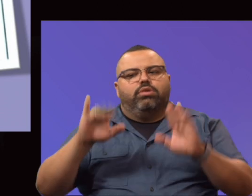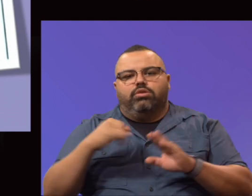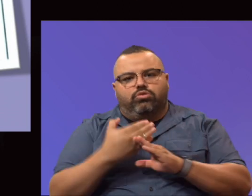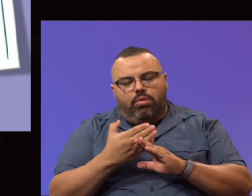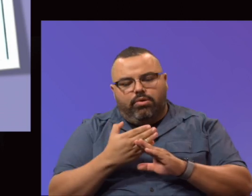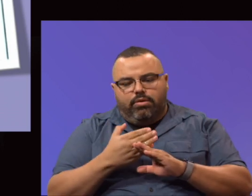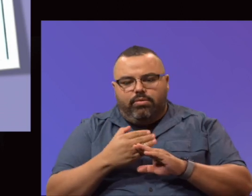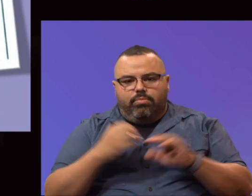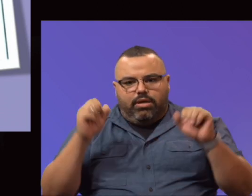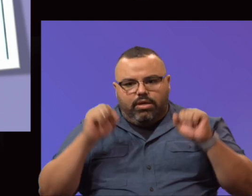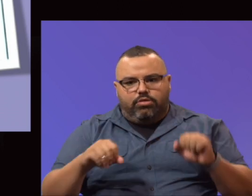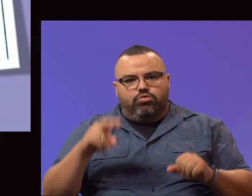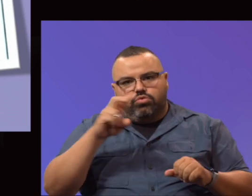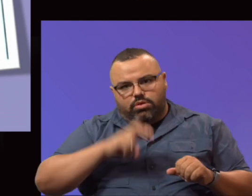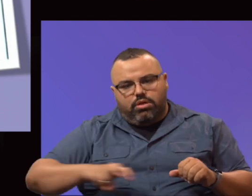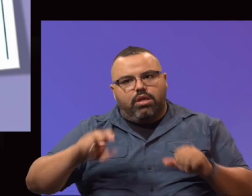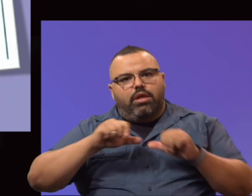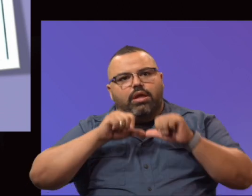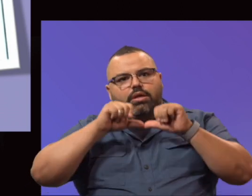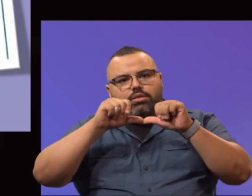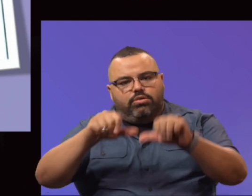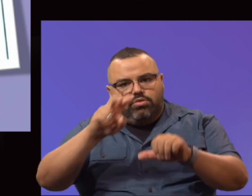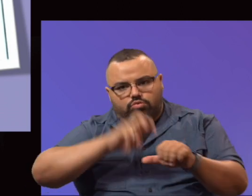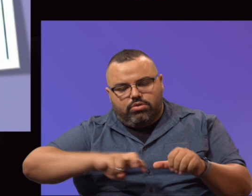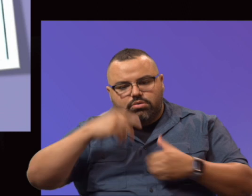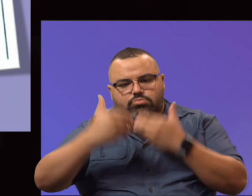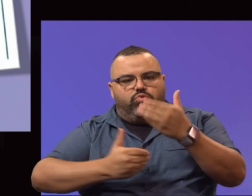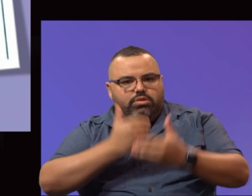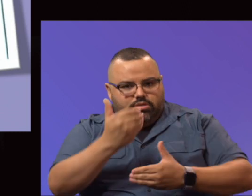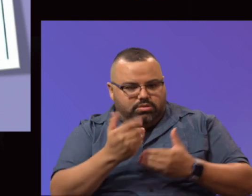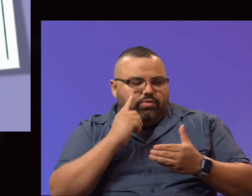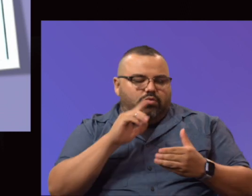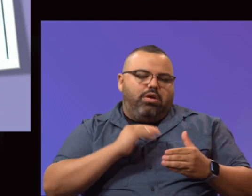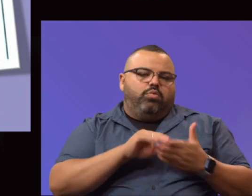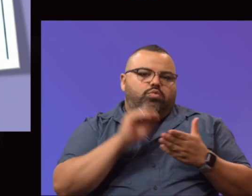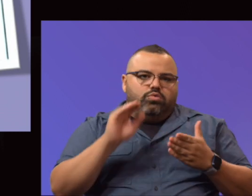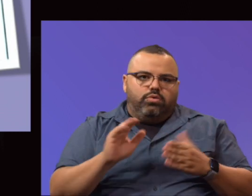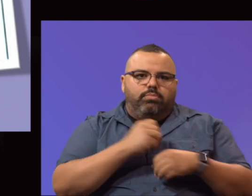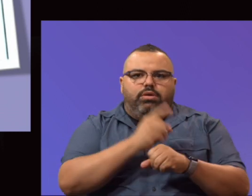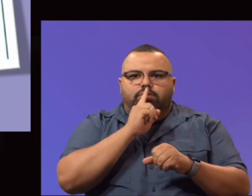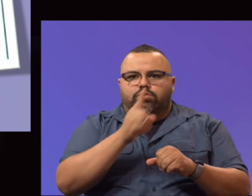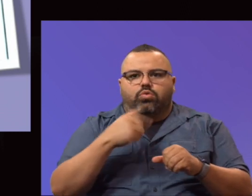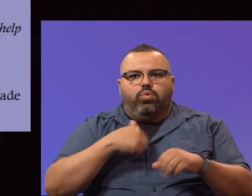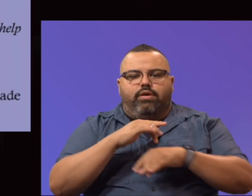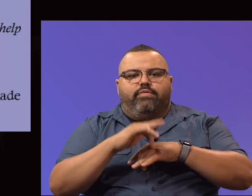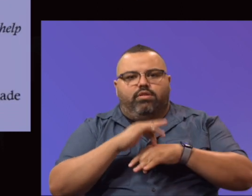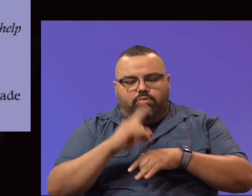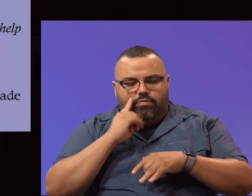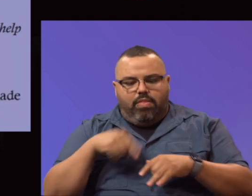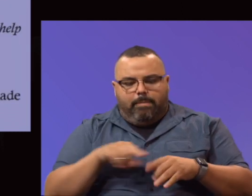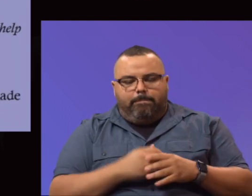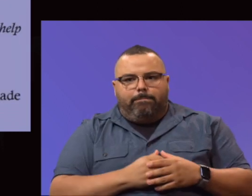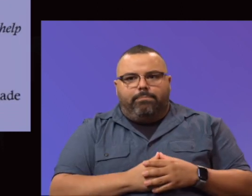of being able again to transition and continuing this transition process for our students and making sure that we're available for them.